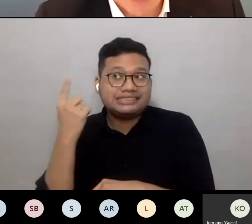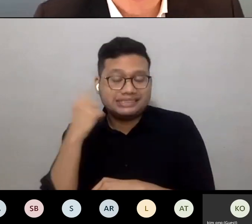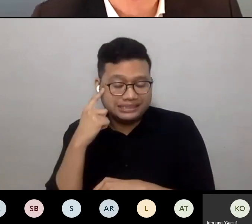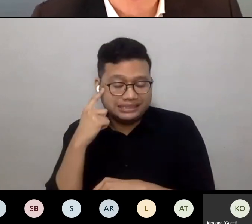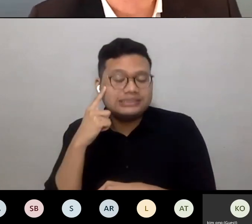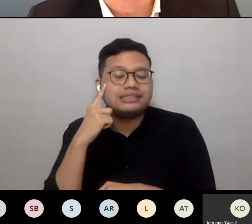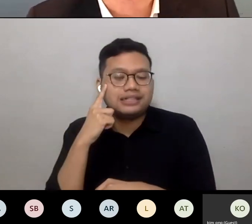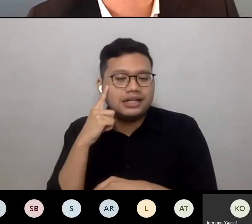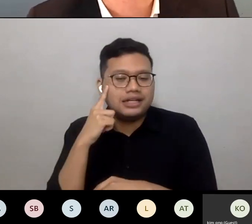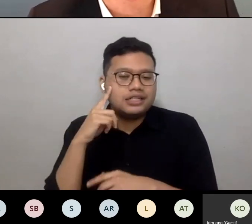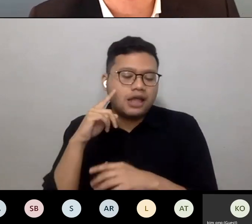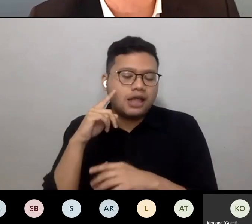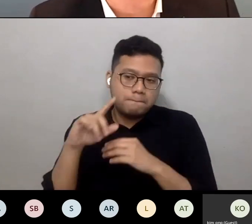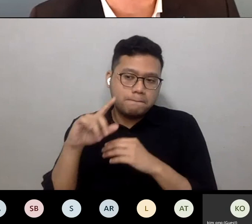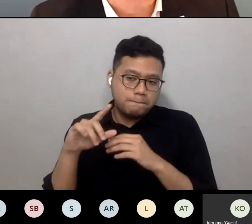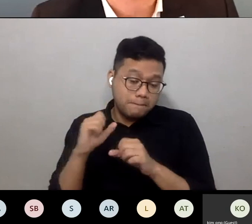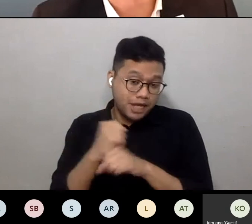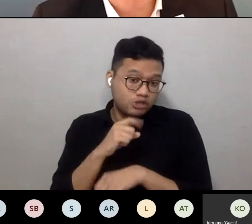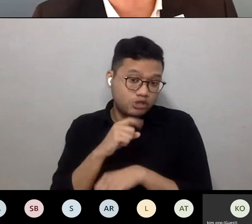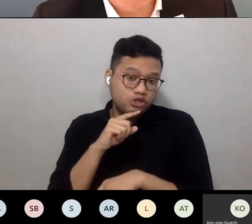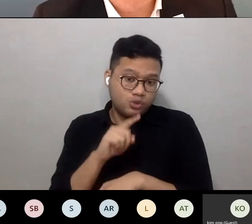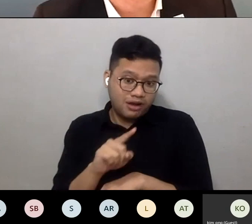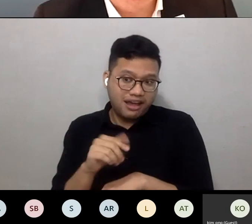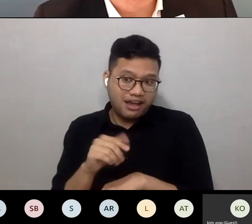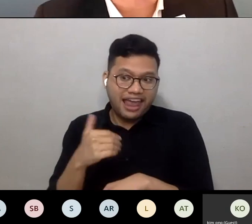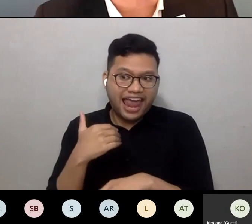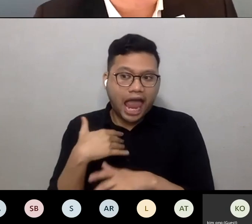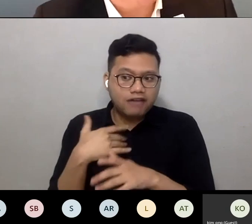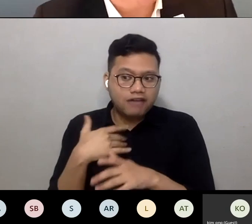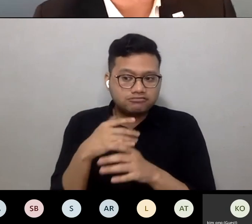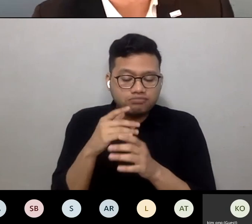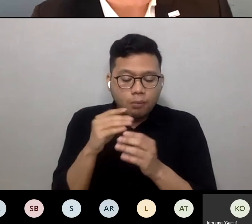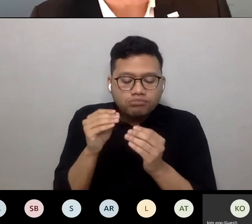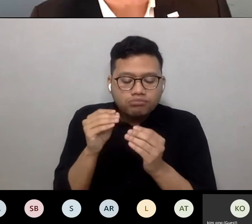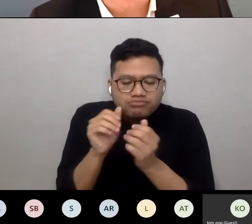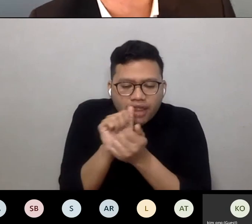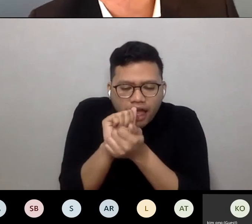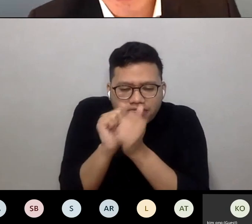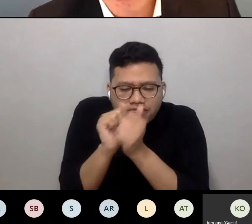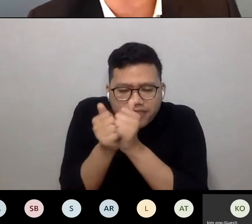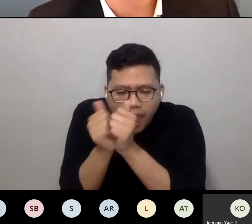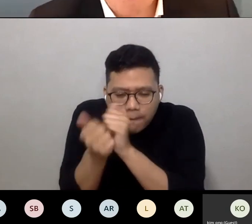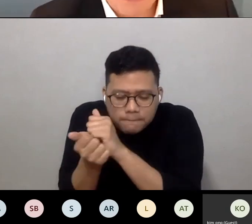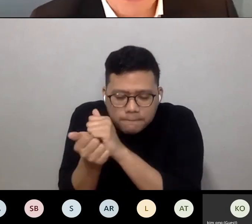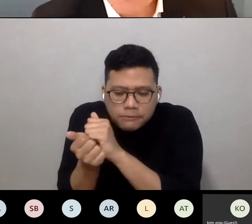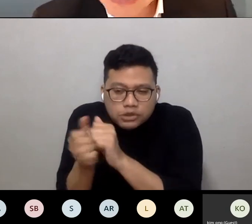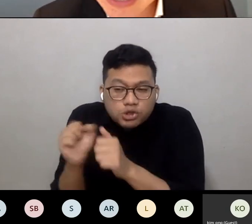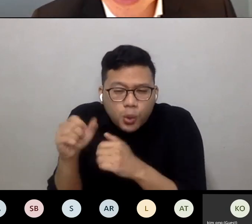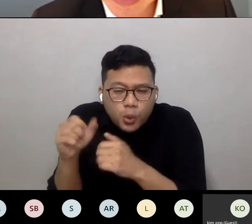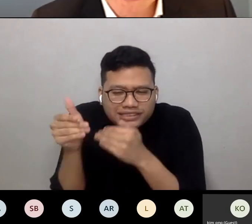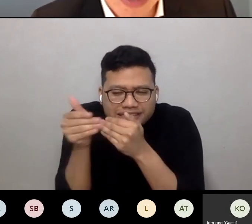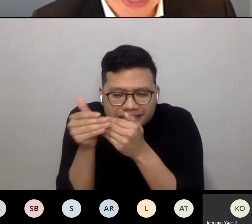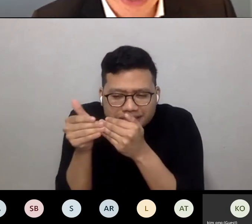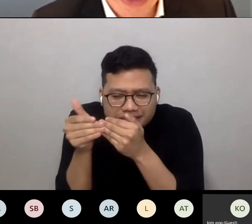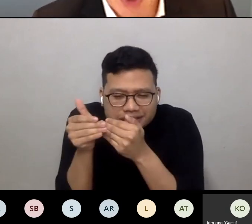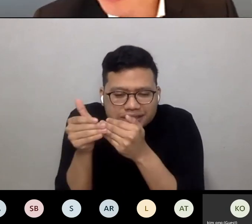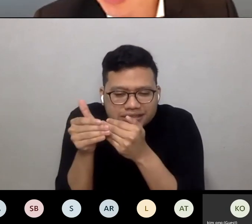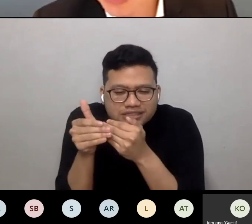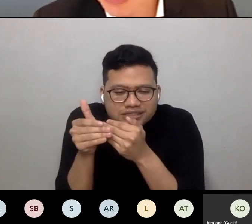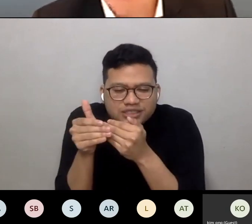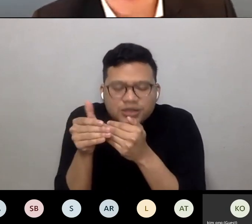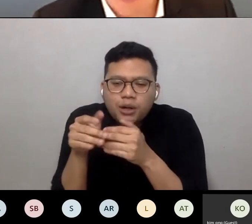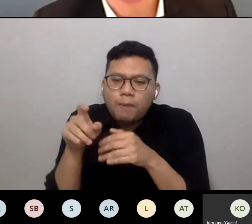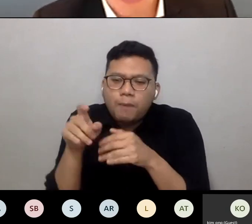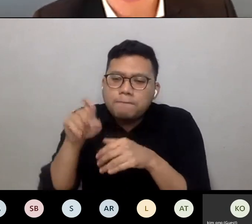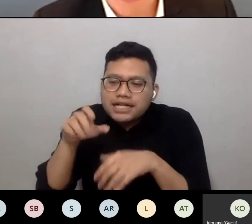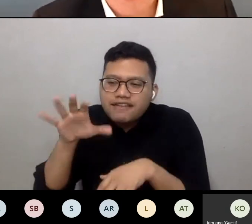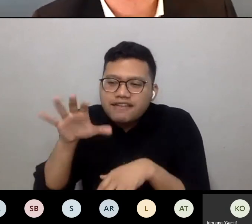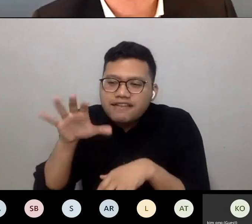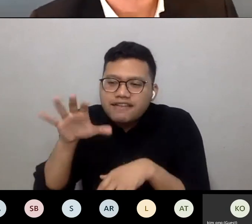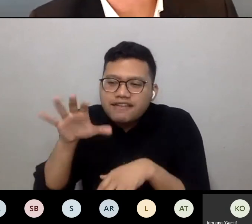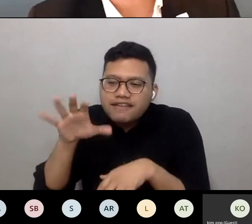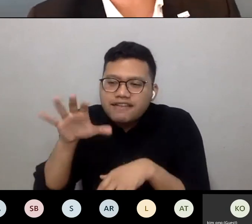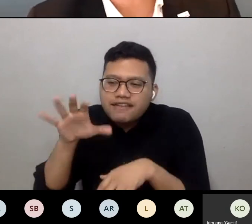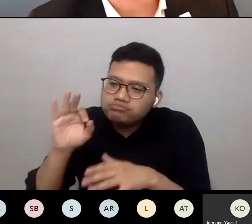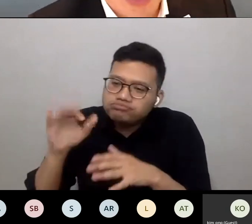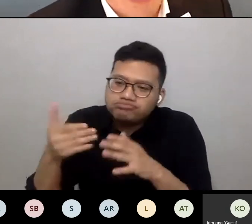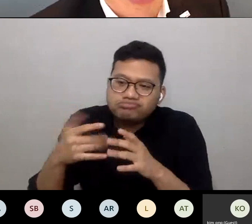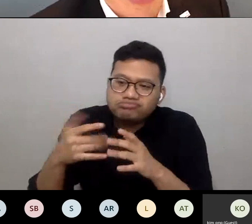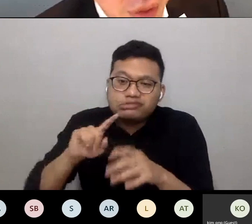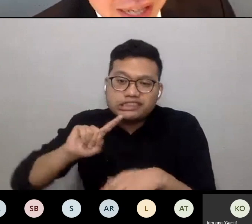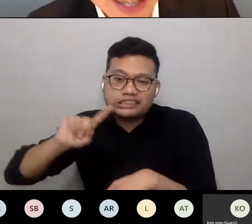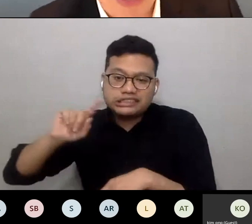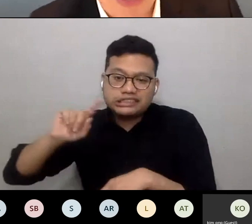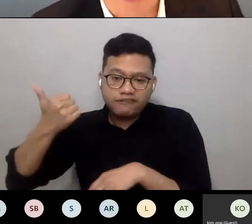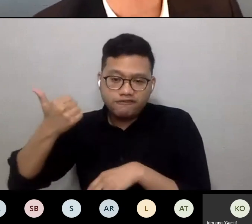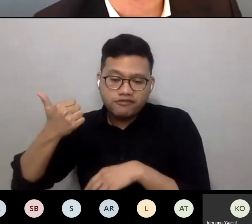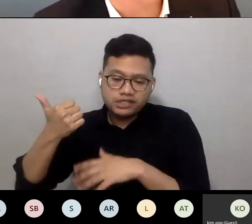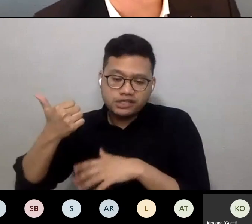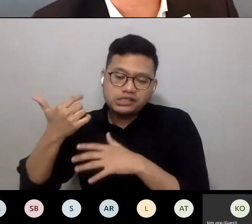about ensuring that there's a level of adaptability and so in the near term we might need to be finding alternative spaces and if